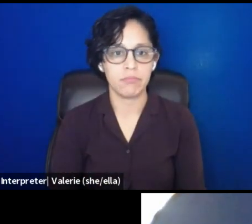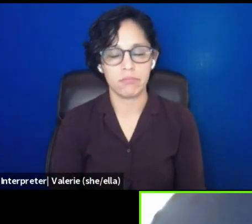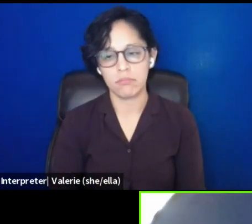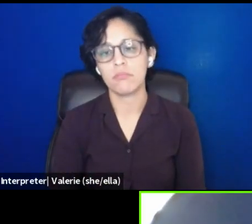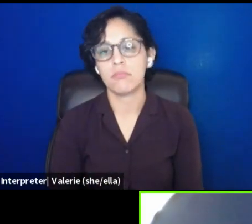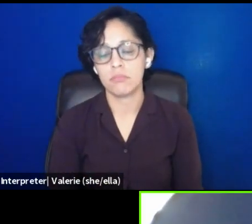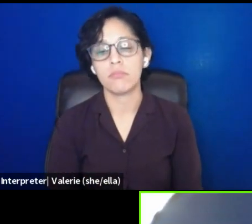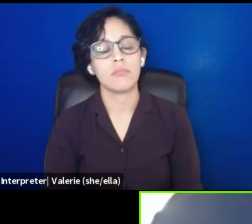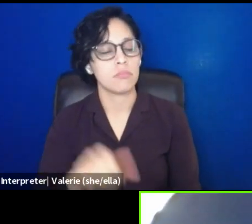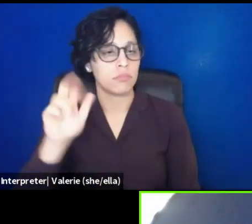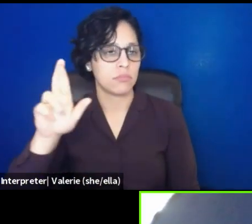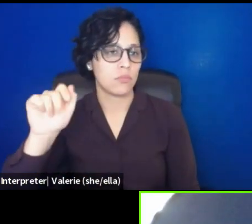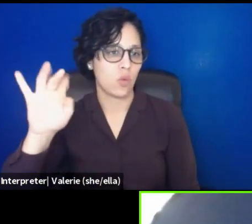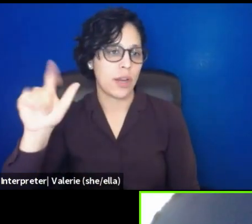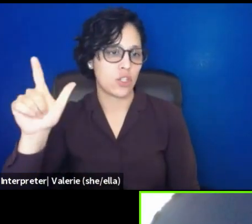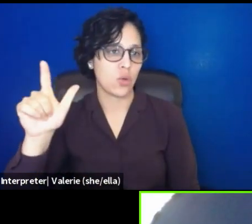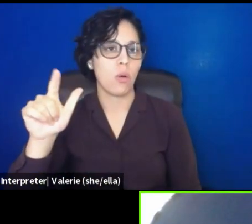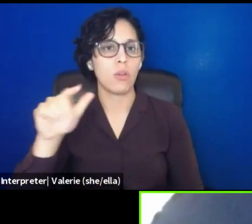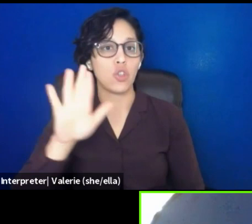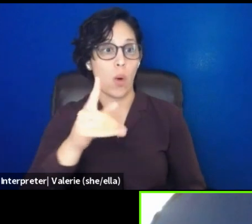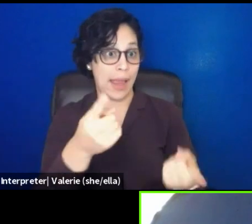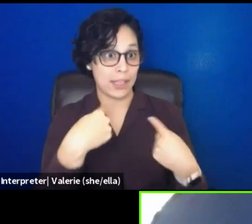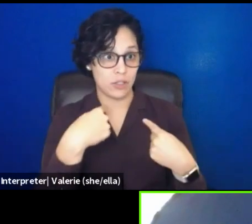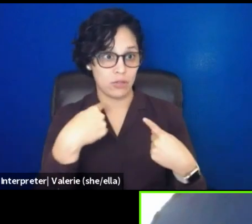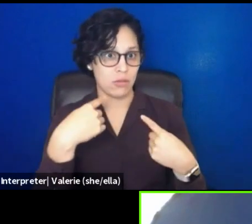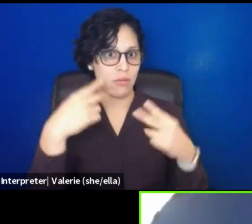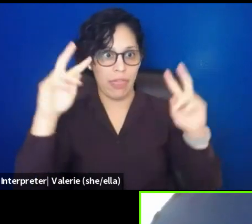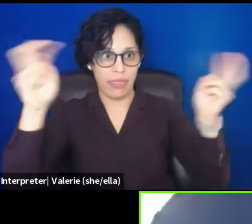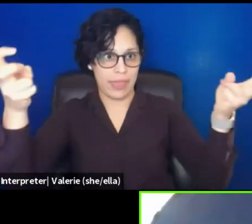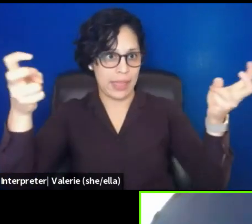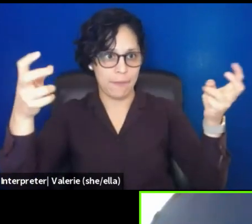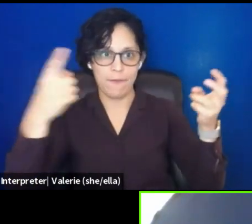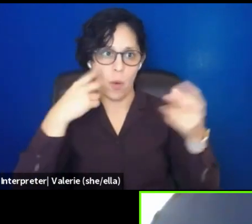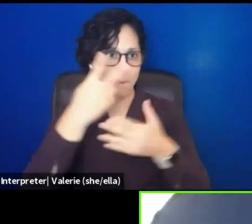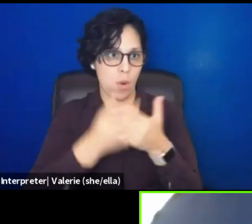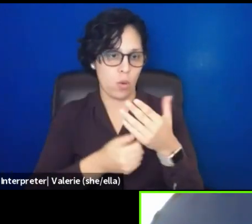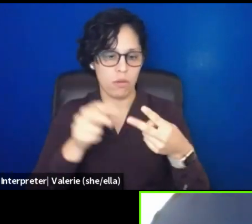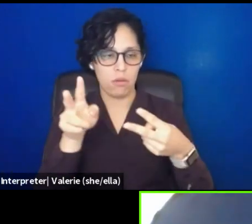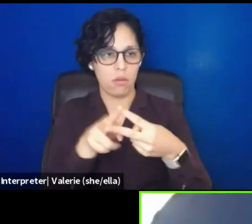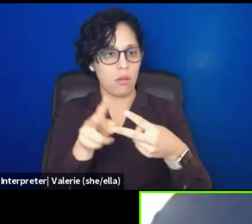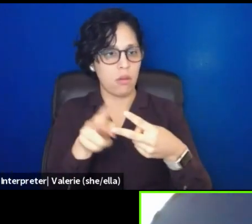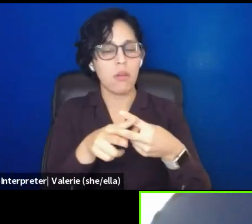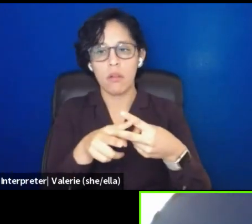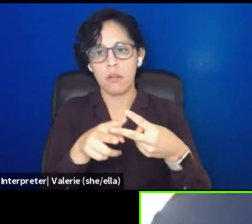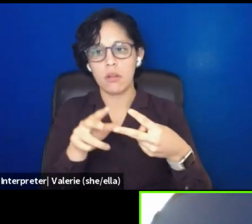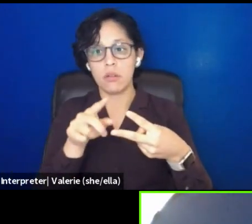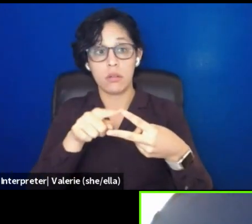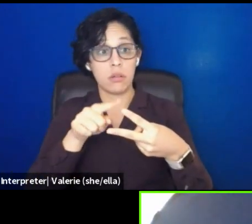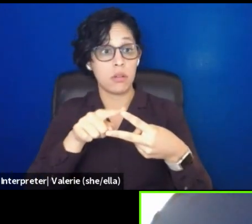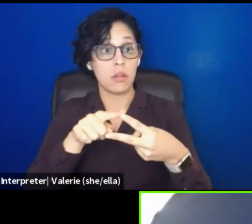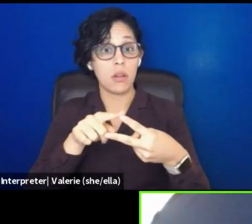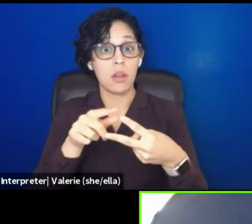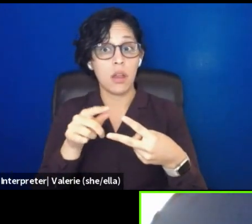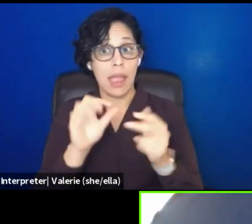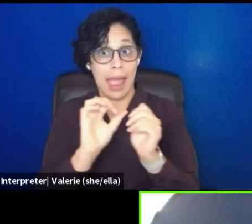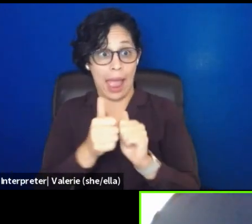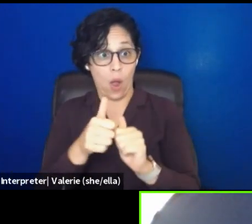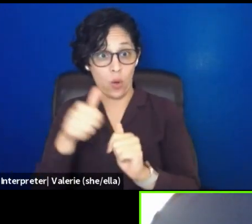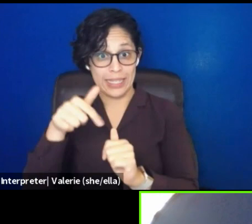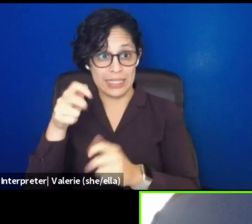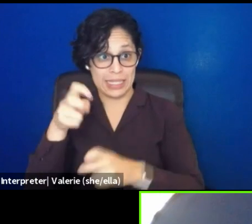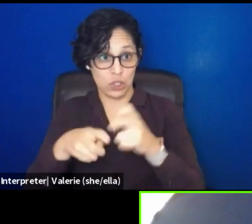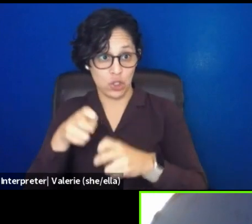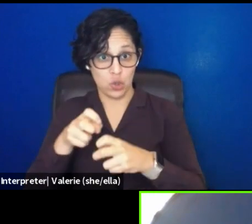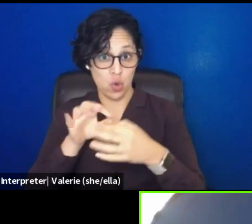Yeah. The theme I'm hearing in your answers to both of those questions is twofold. One, the relatability of this conversation